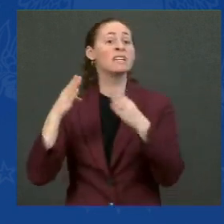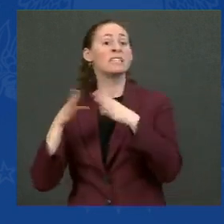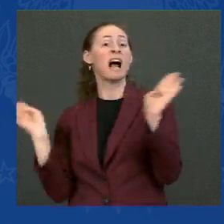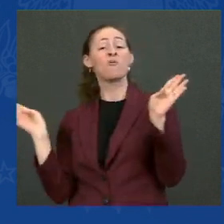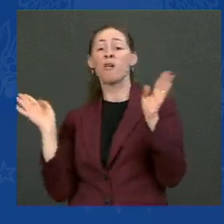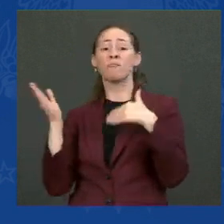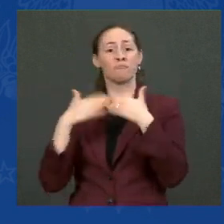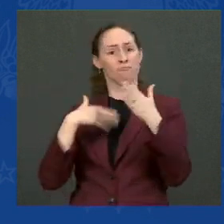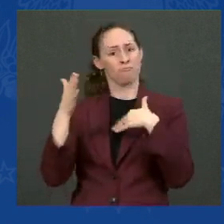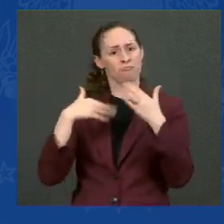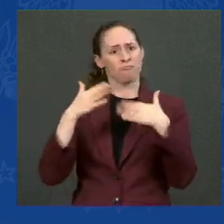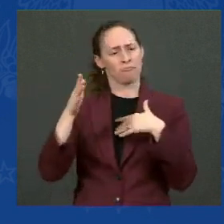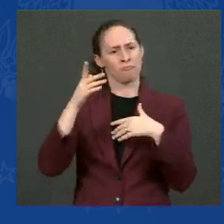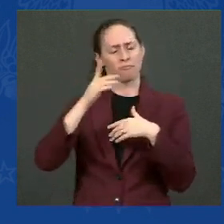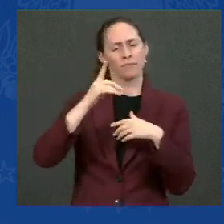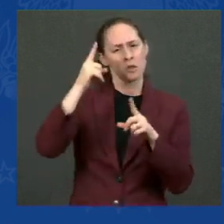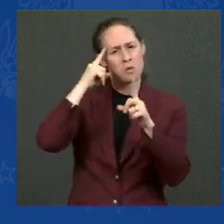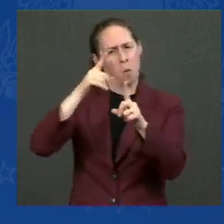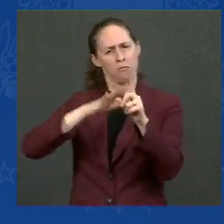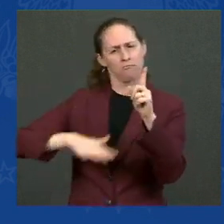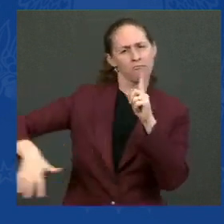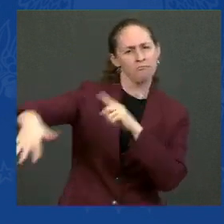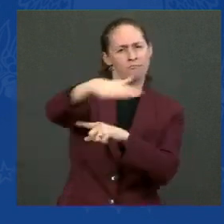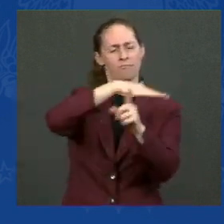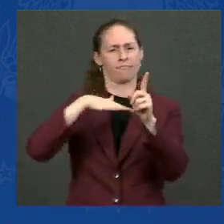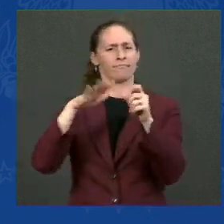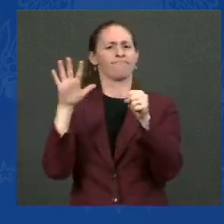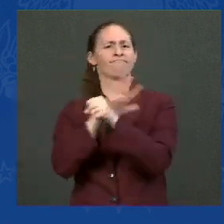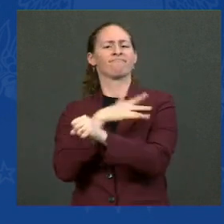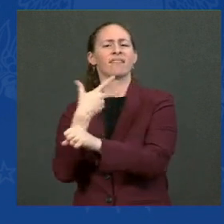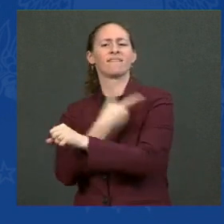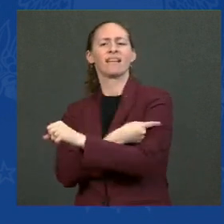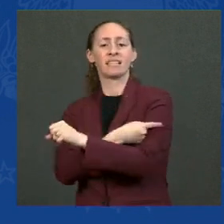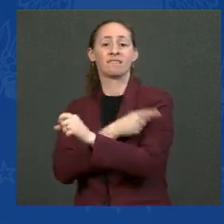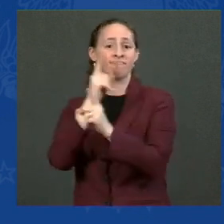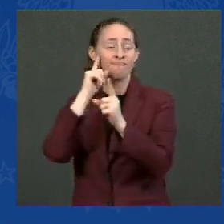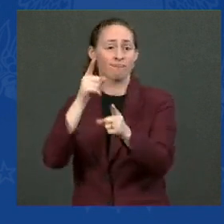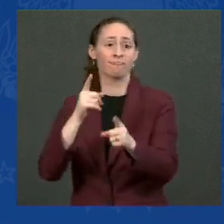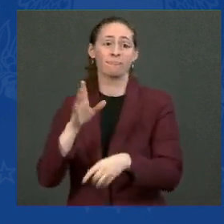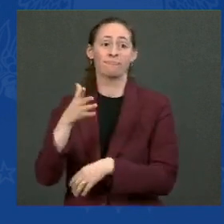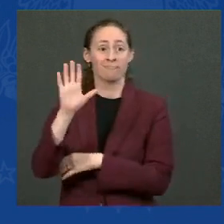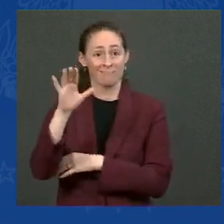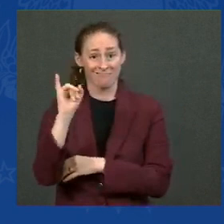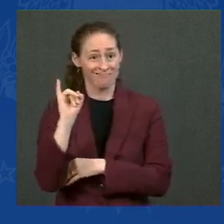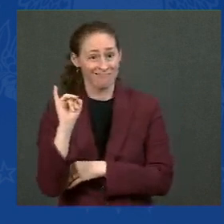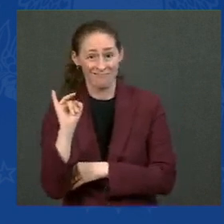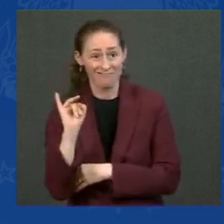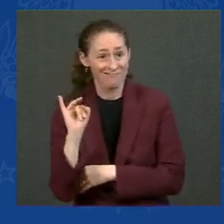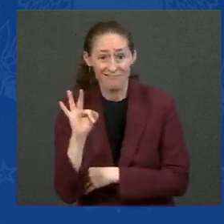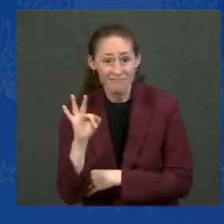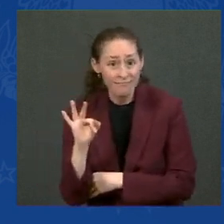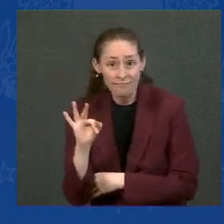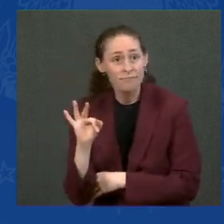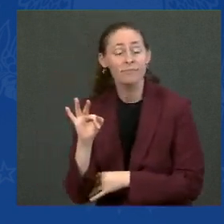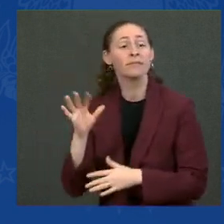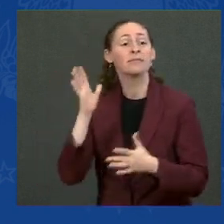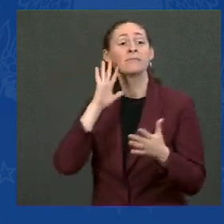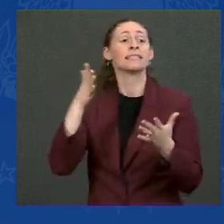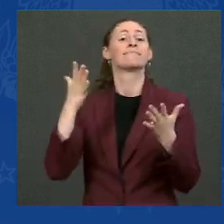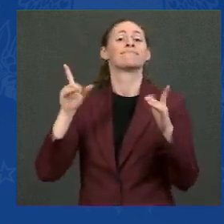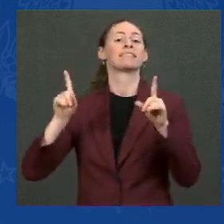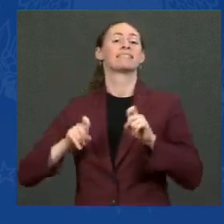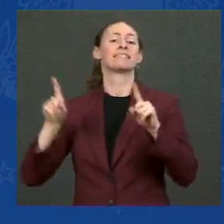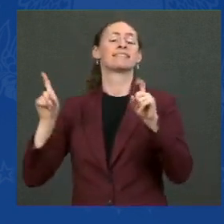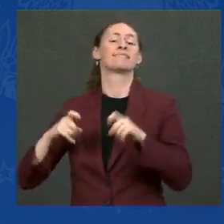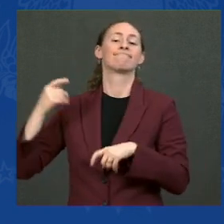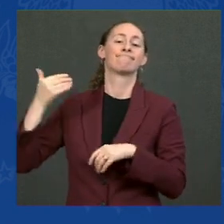their workers are fully vaccinated or face testing at least once a week. In total, this Labor Department